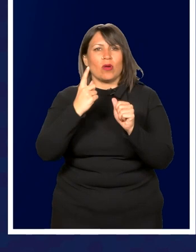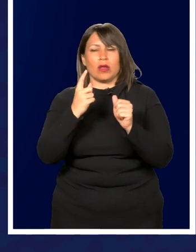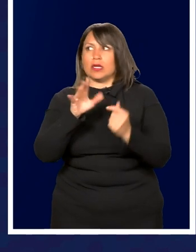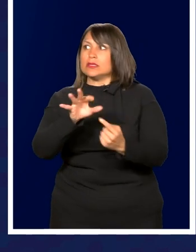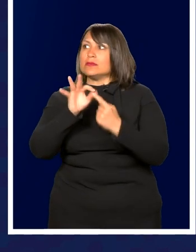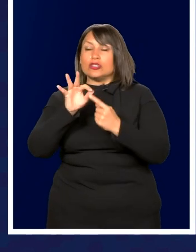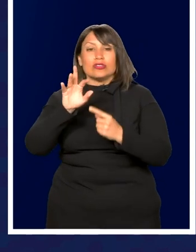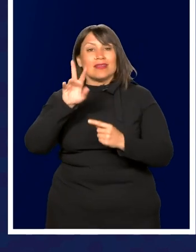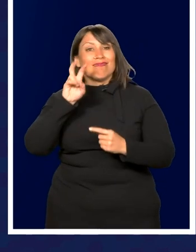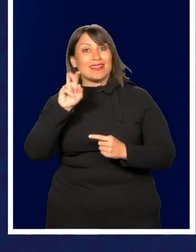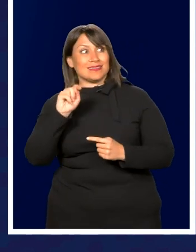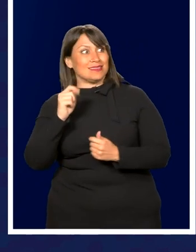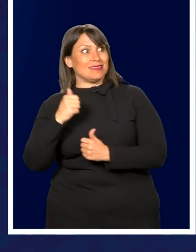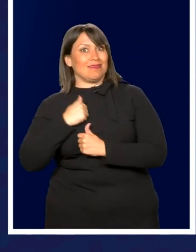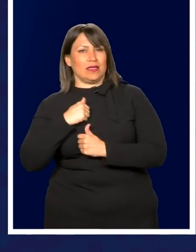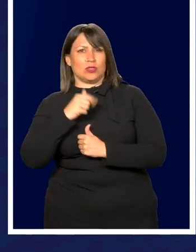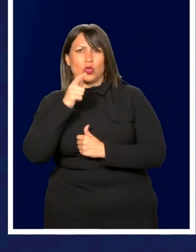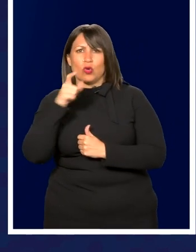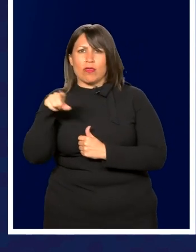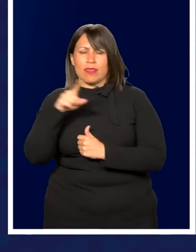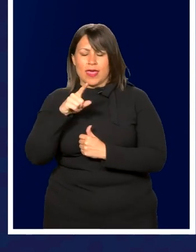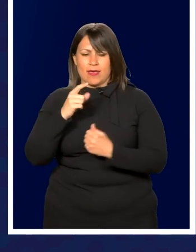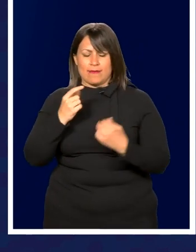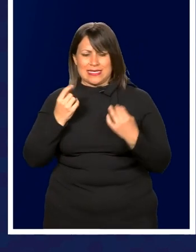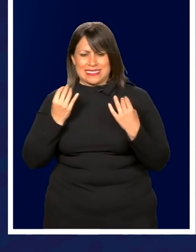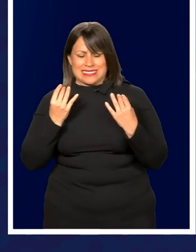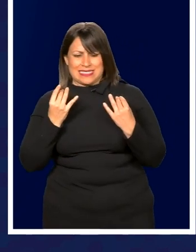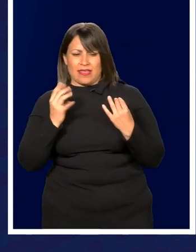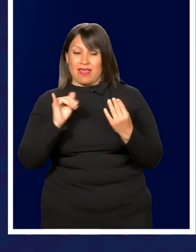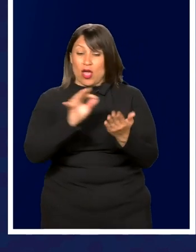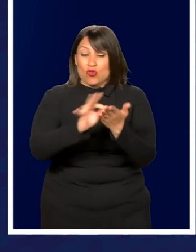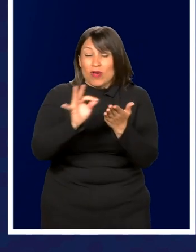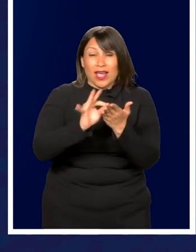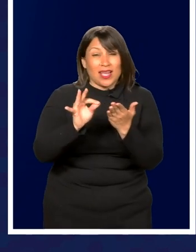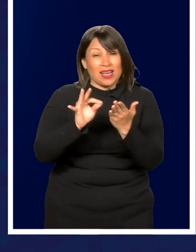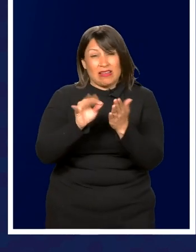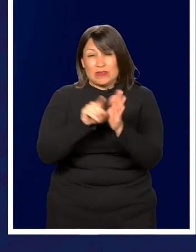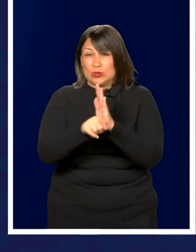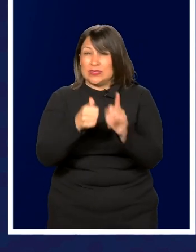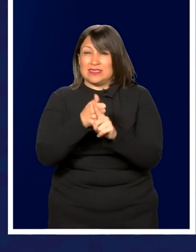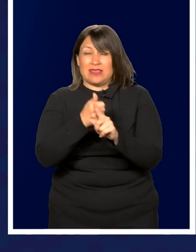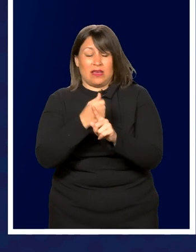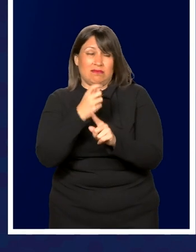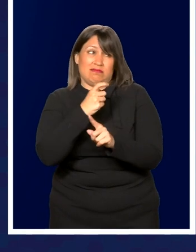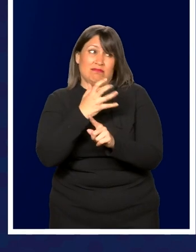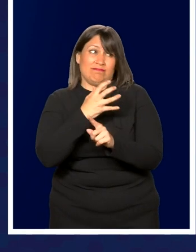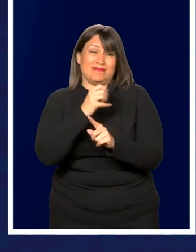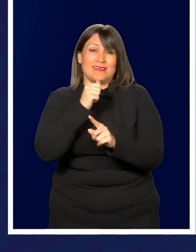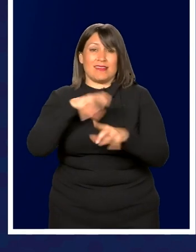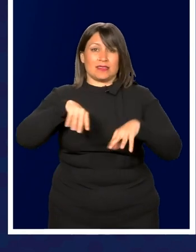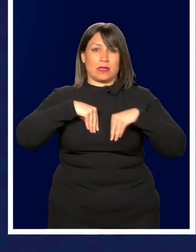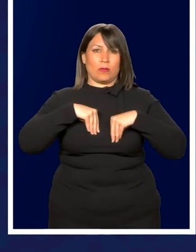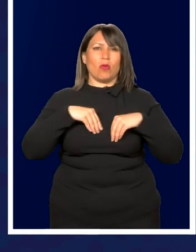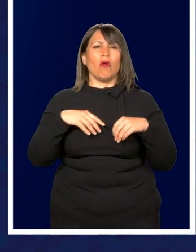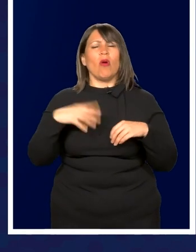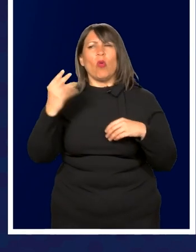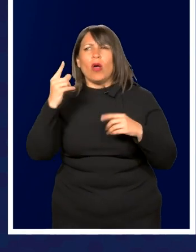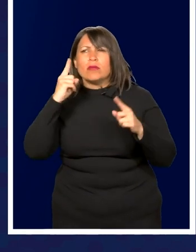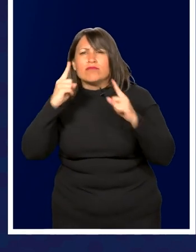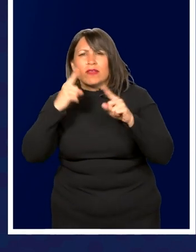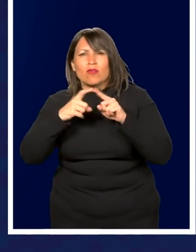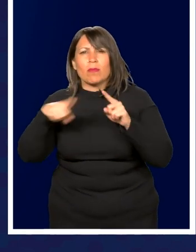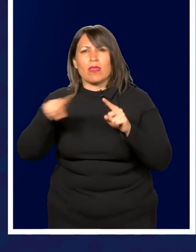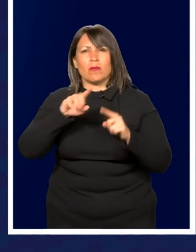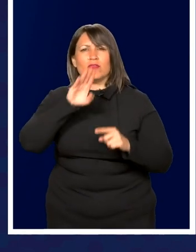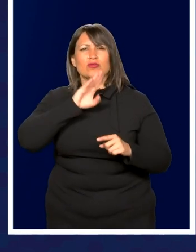obviously grappling. The rate of suicide is unacceptable. What are you hearing from them in frustration? You mentioned